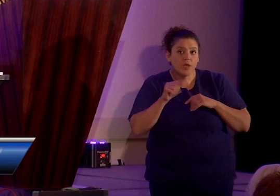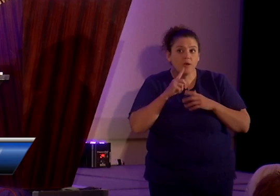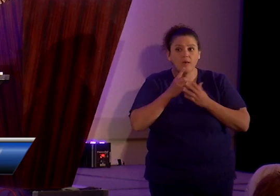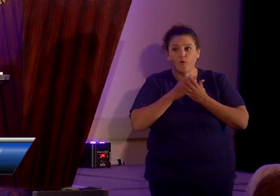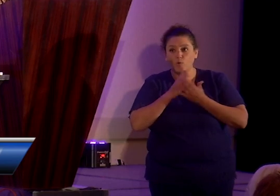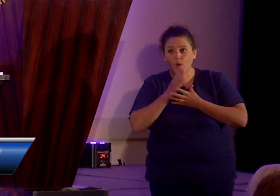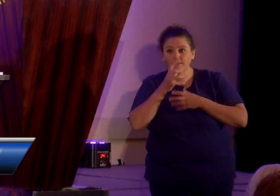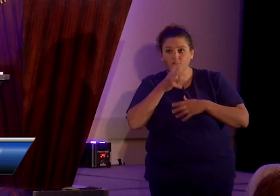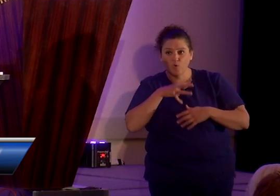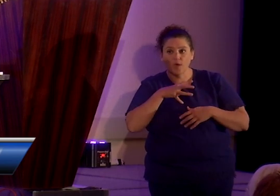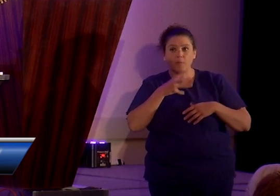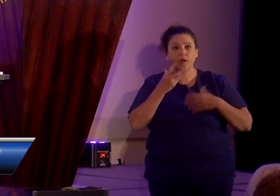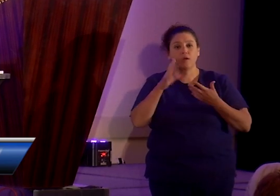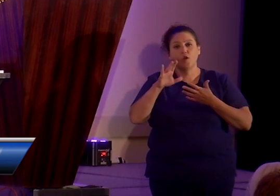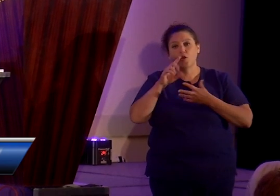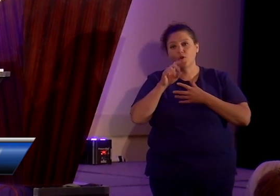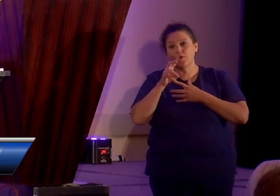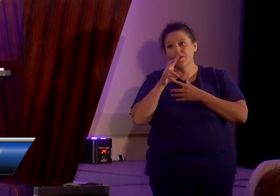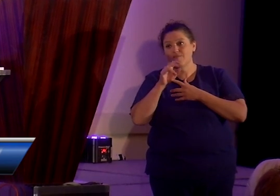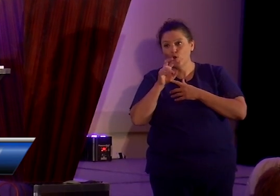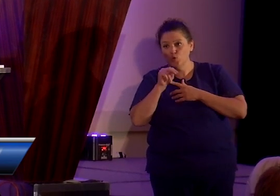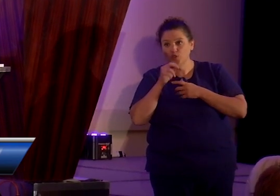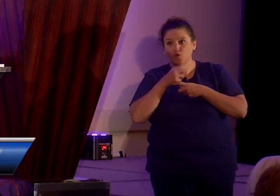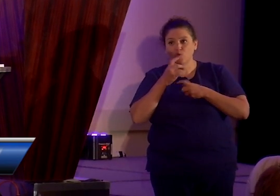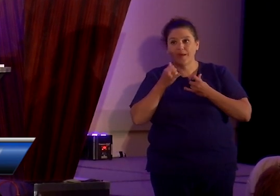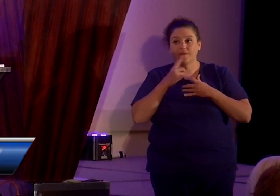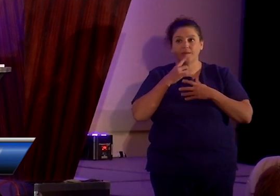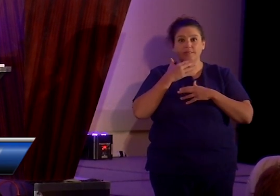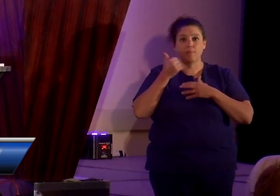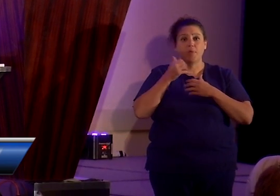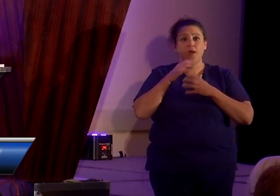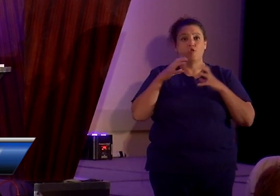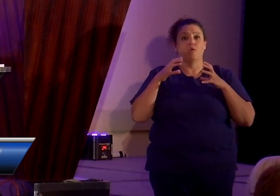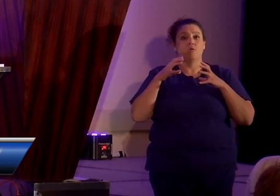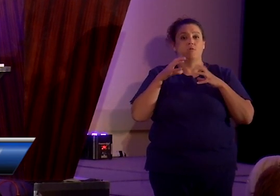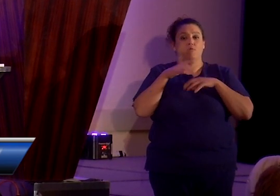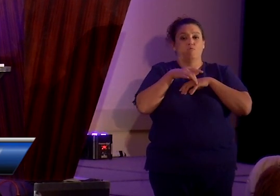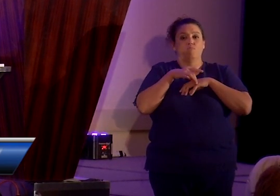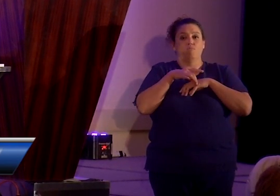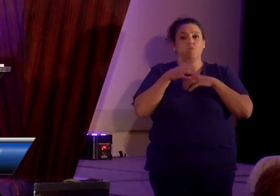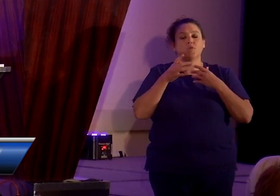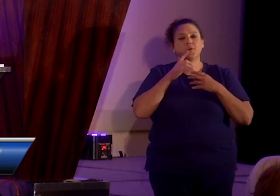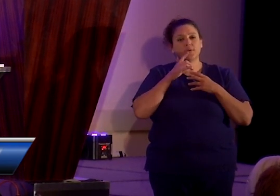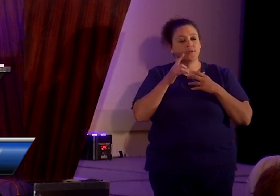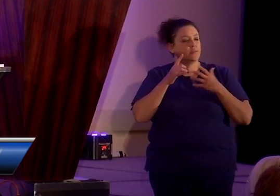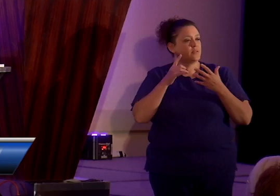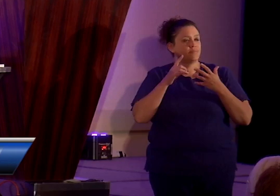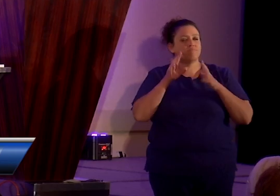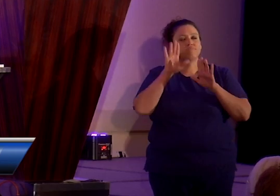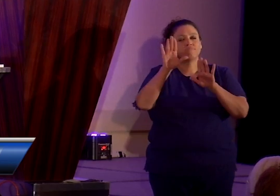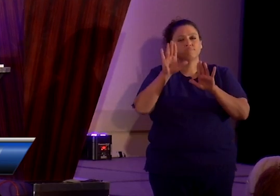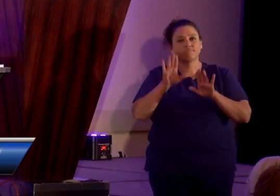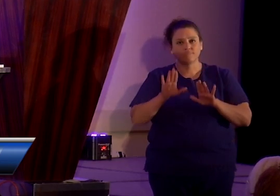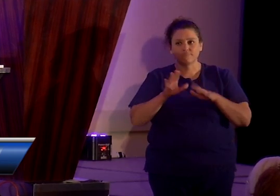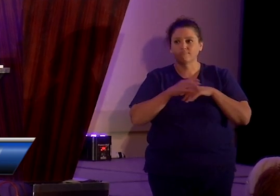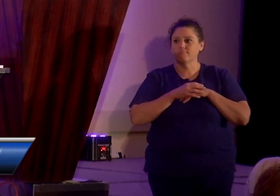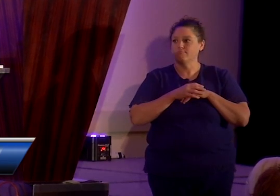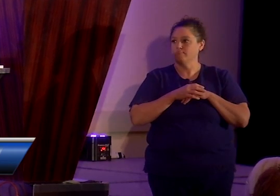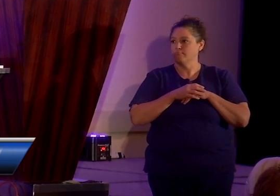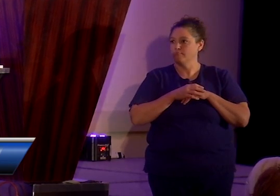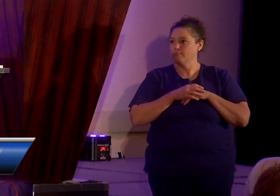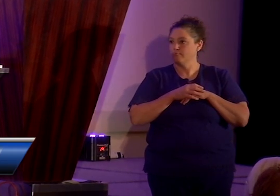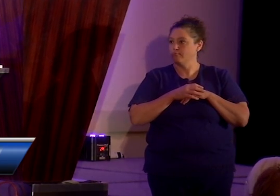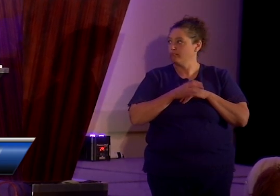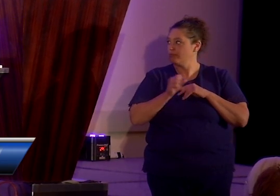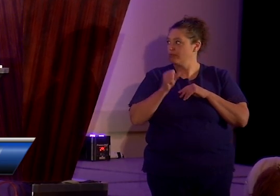women, her devotion to making this a better planet is unparalleled. And with that, Beth, come on.